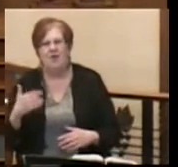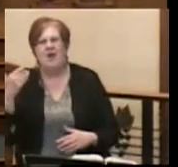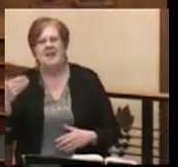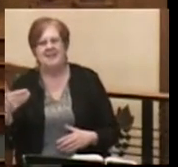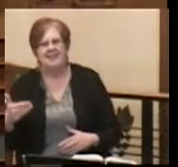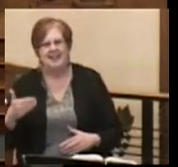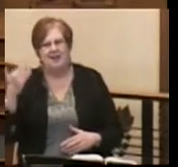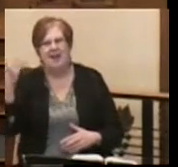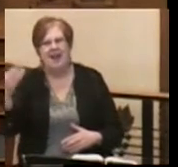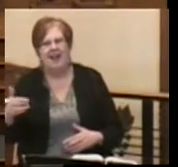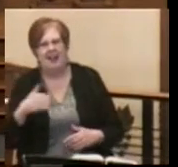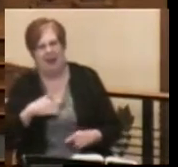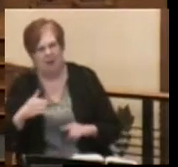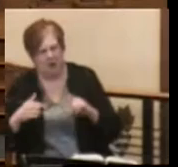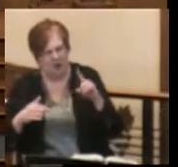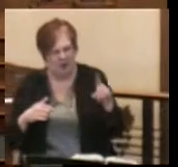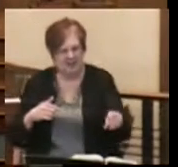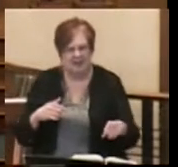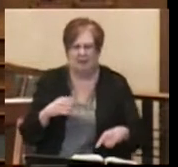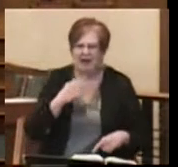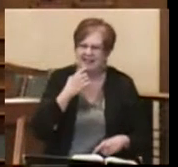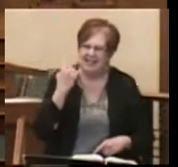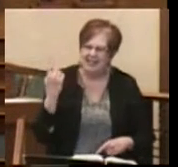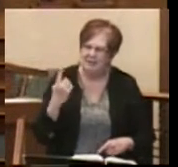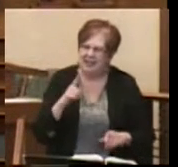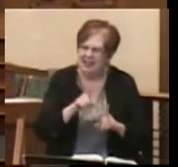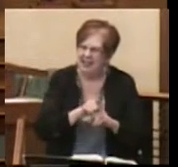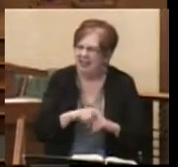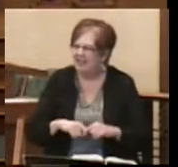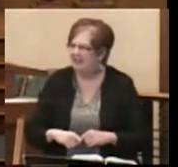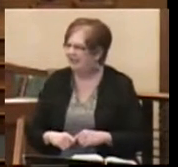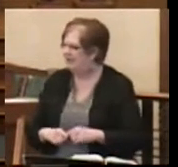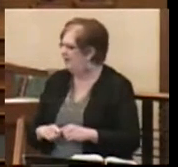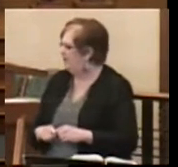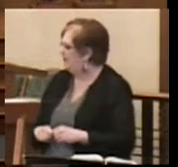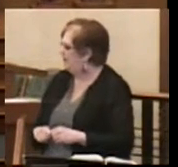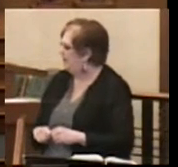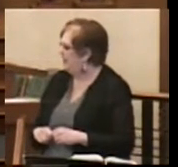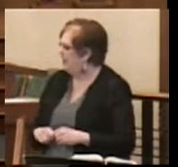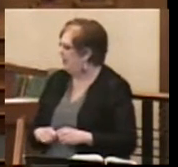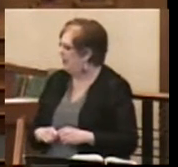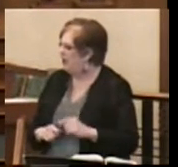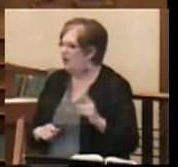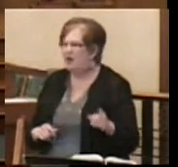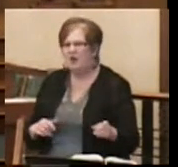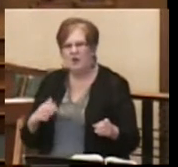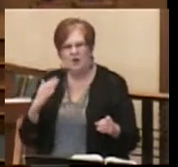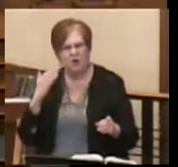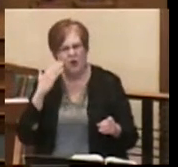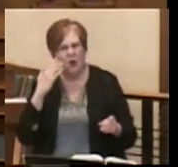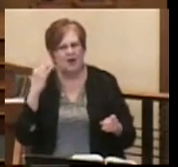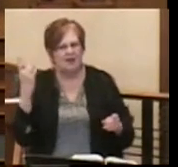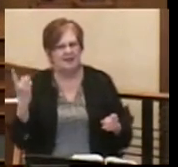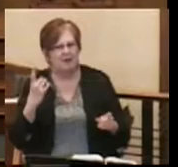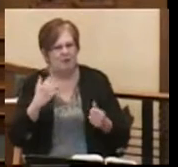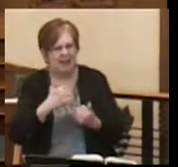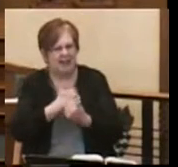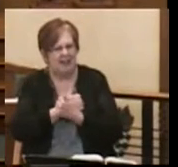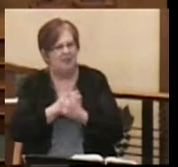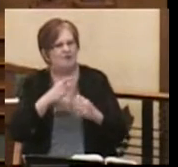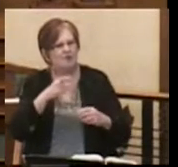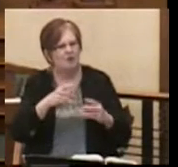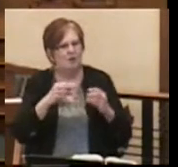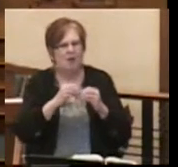while, I will go to them and I will say something like, you know, there is someone who loves you